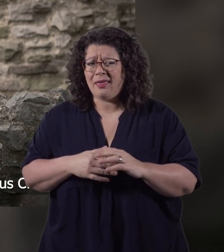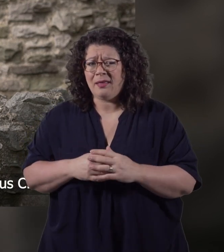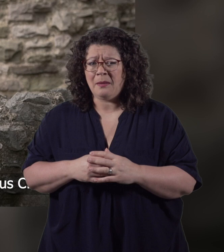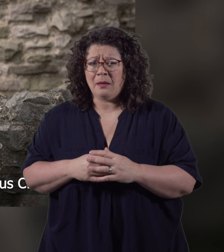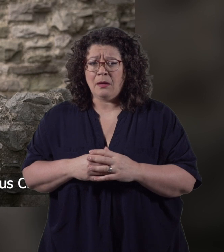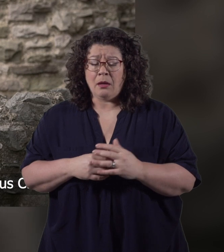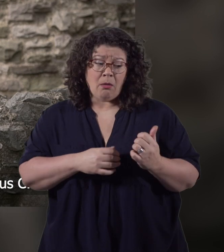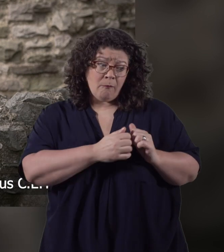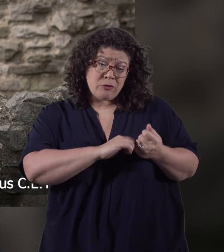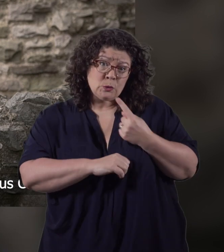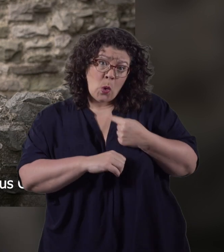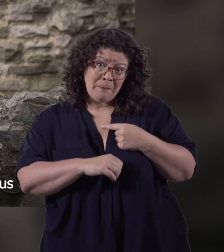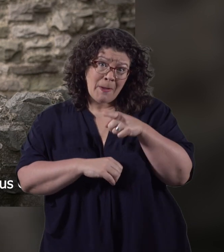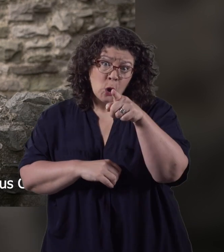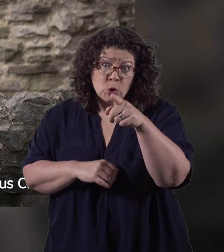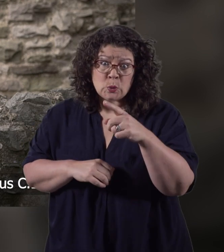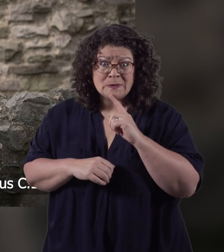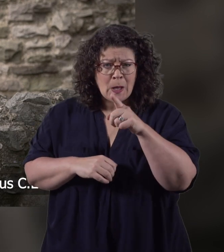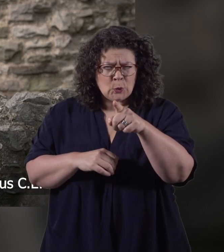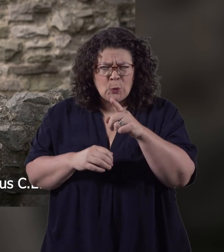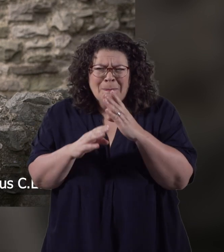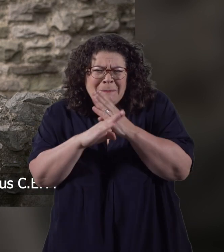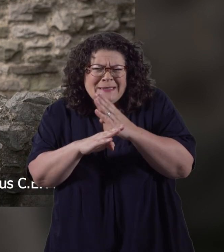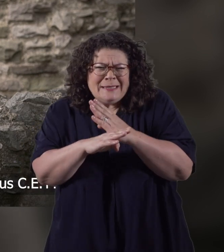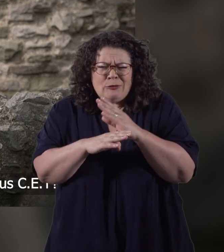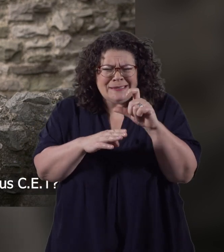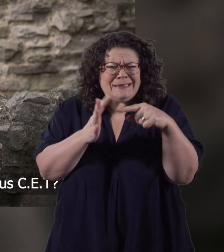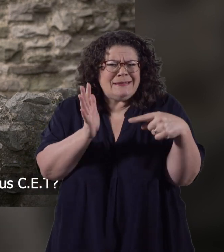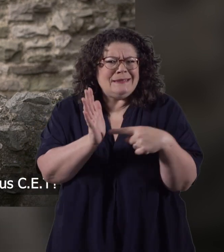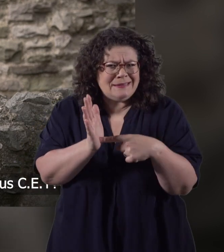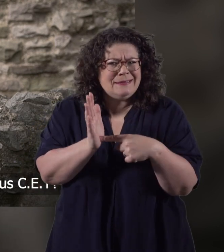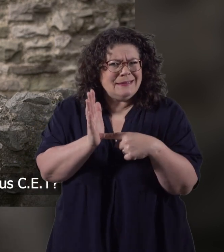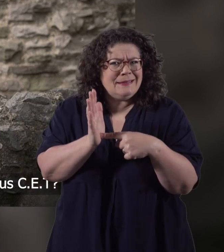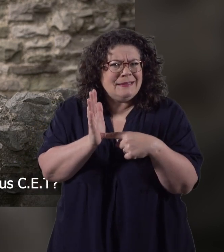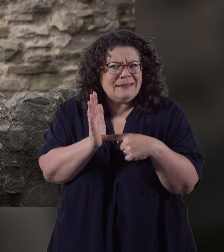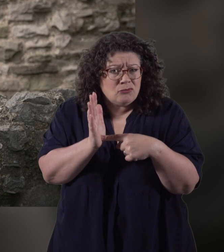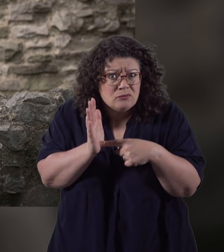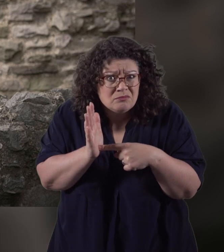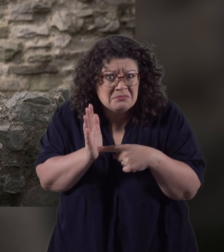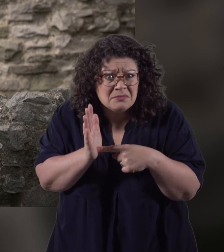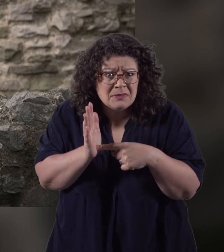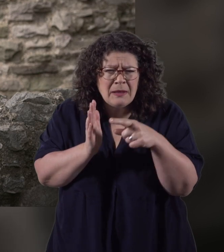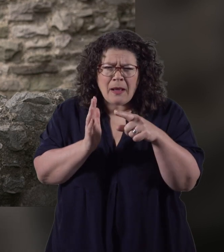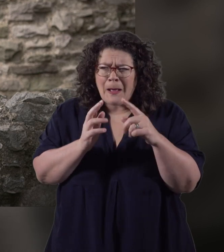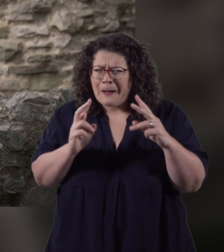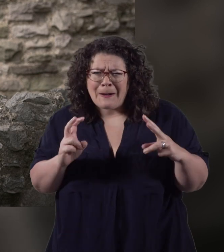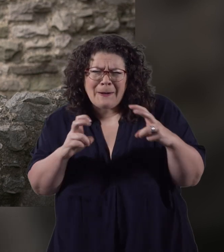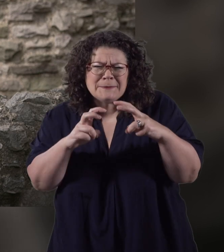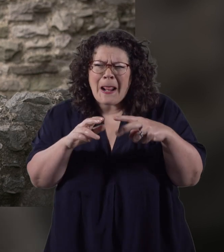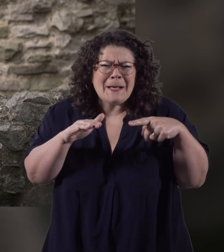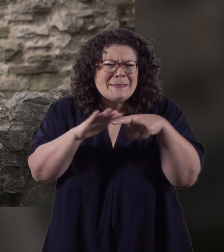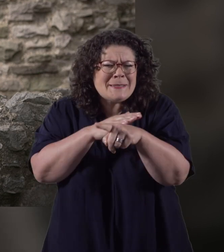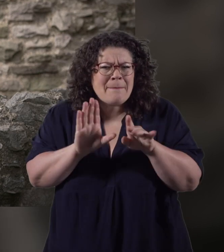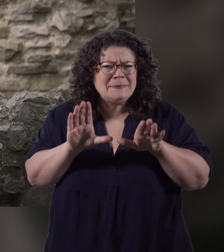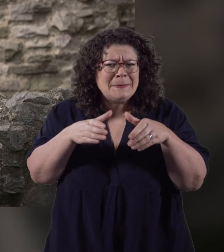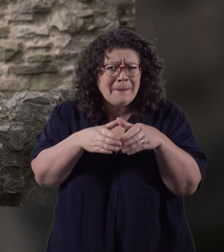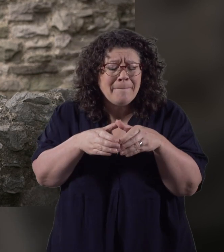My friend who told me about you says that you are the mysterious CET, the castle escape team.